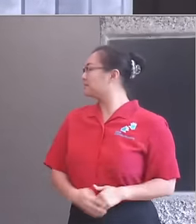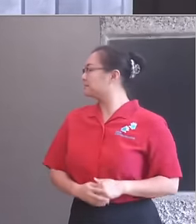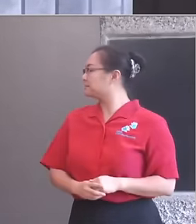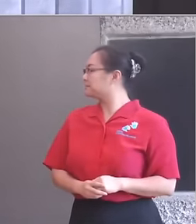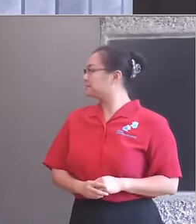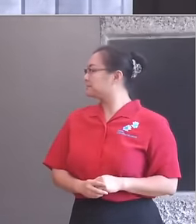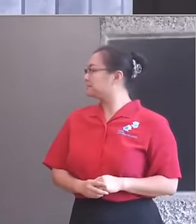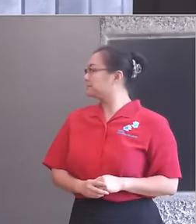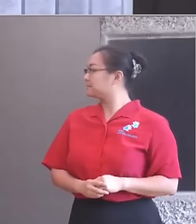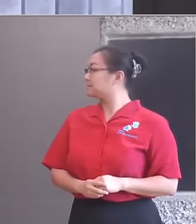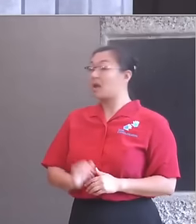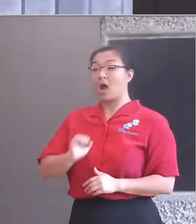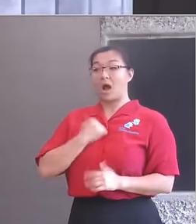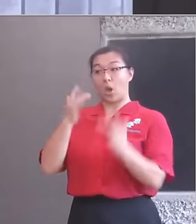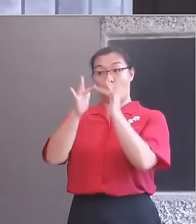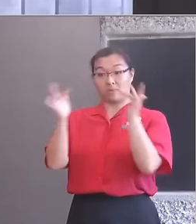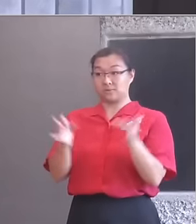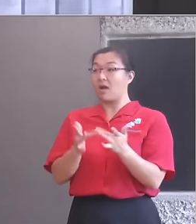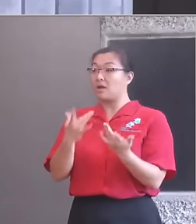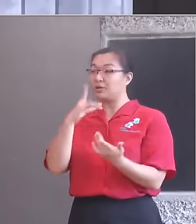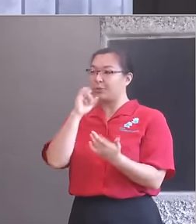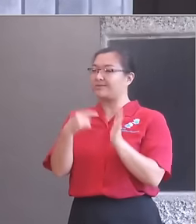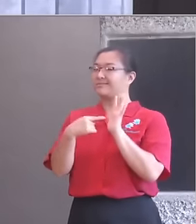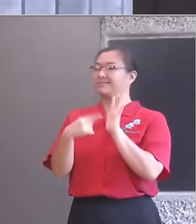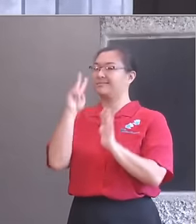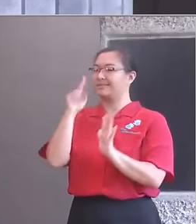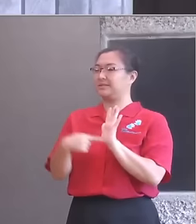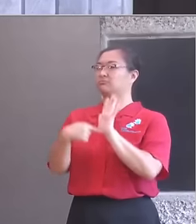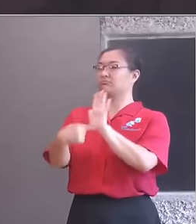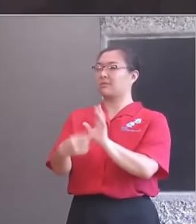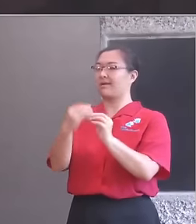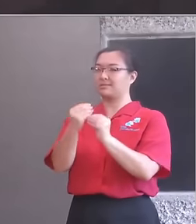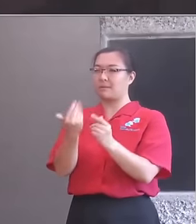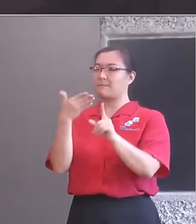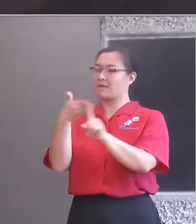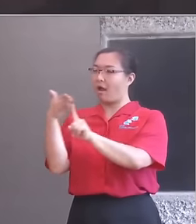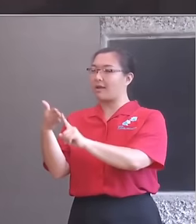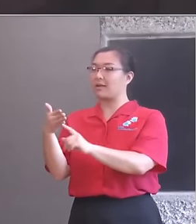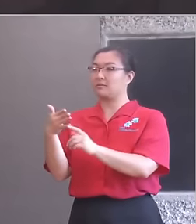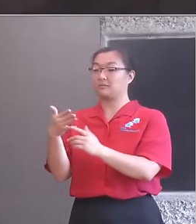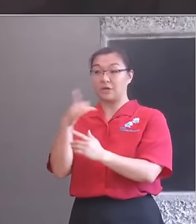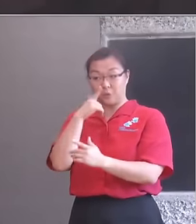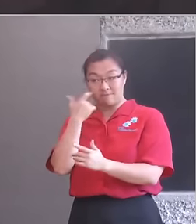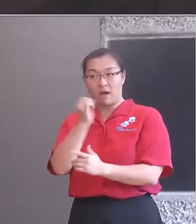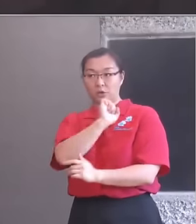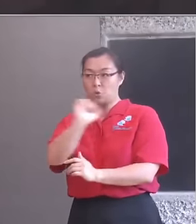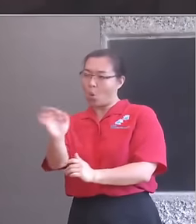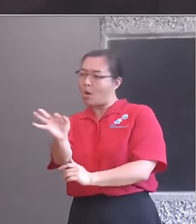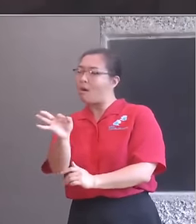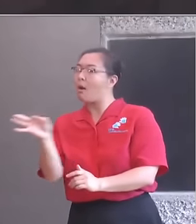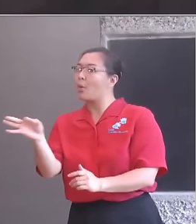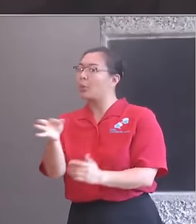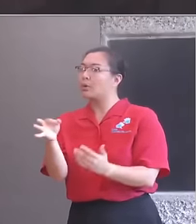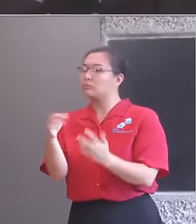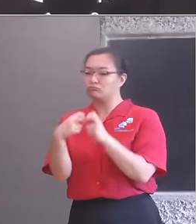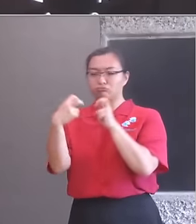on our website. Your local bridge organisations are ready to speak to you. I know that those of you who work in